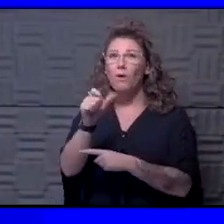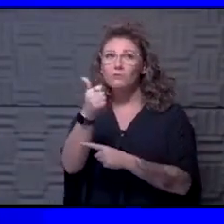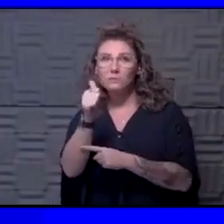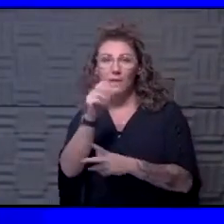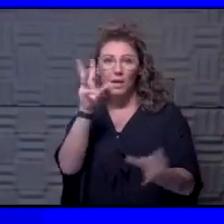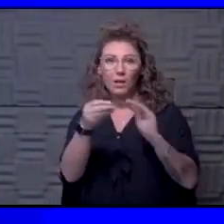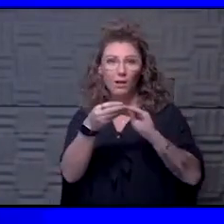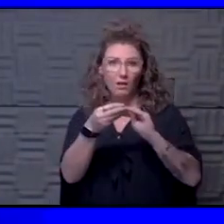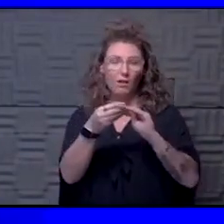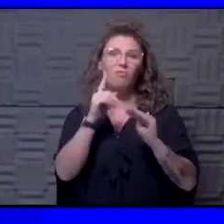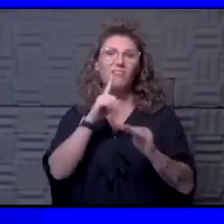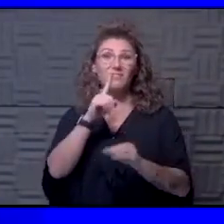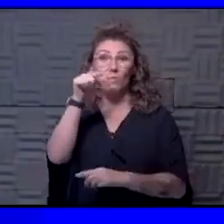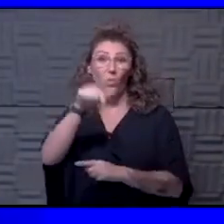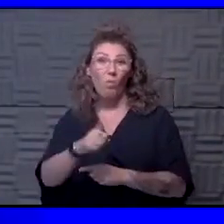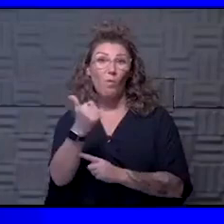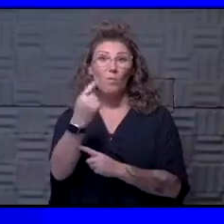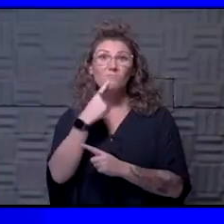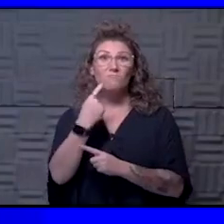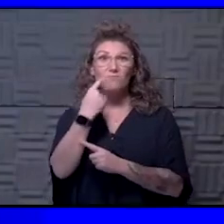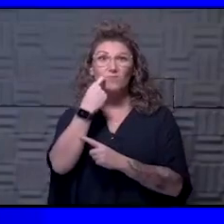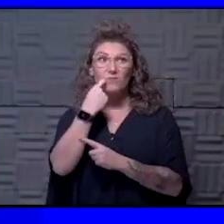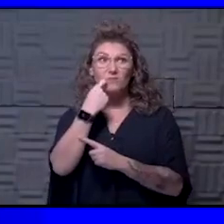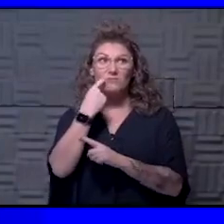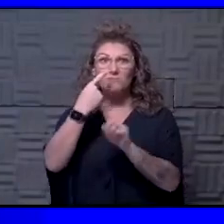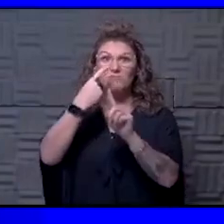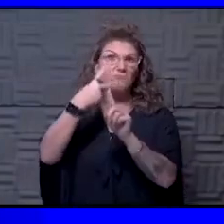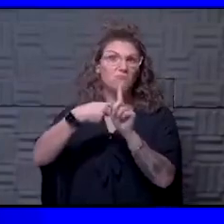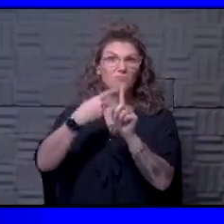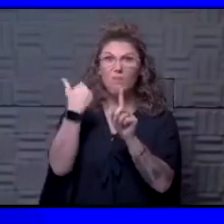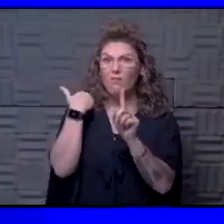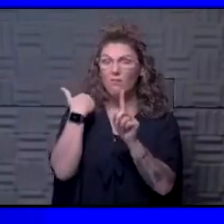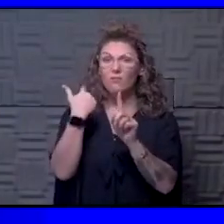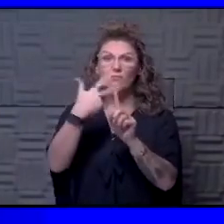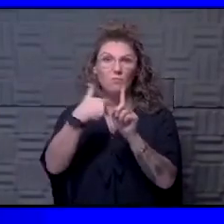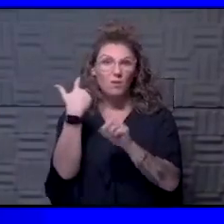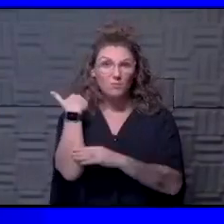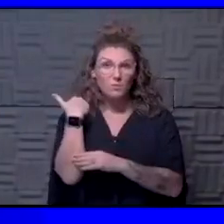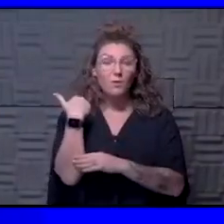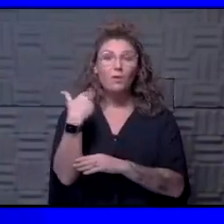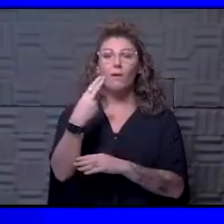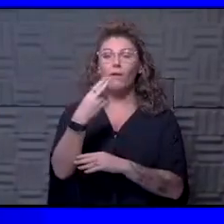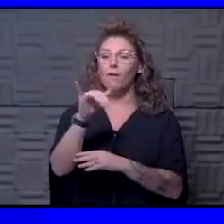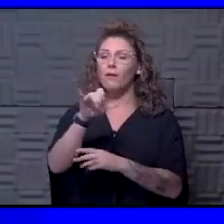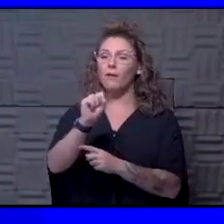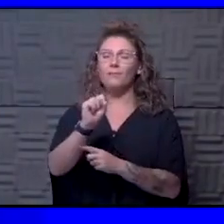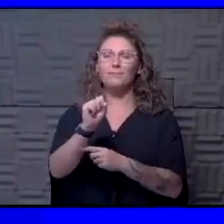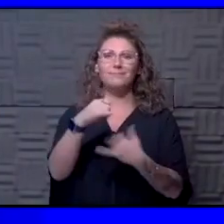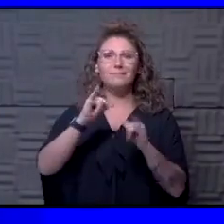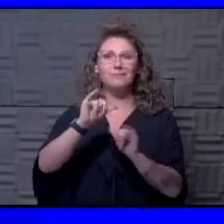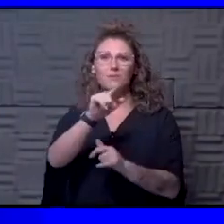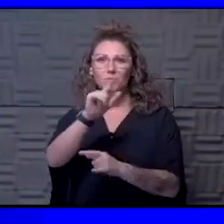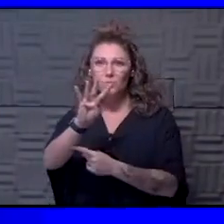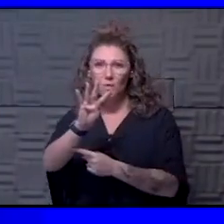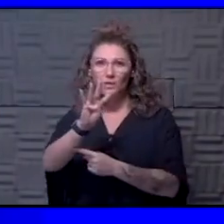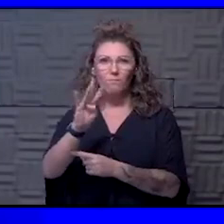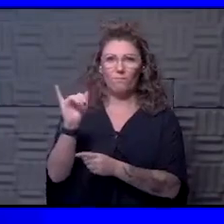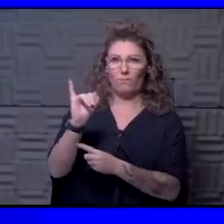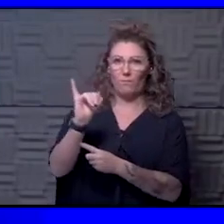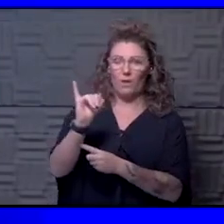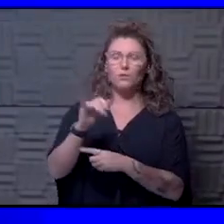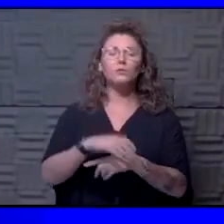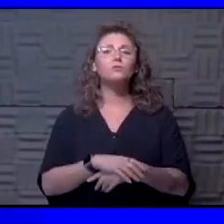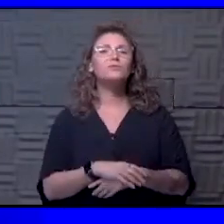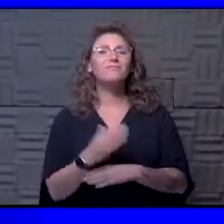quite a bit lower than really the past two or three months really. Hayes still has 24 infections in the